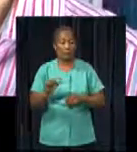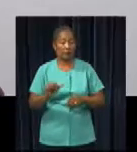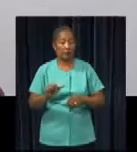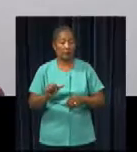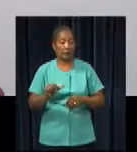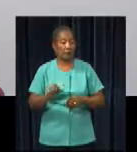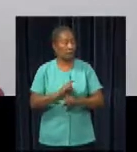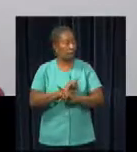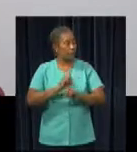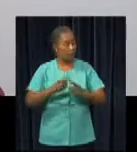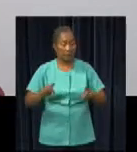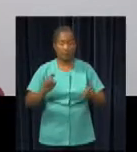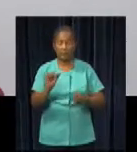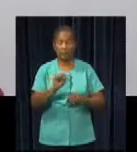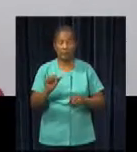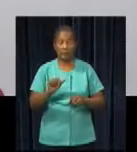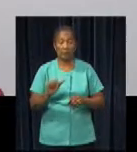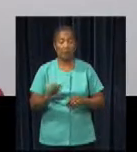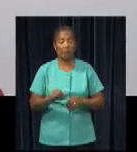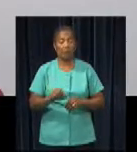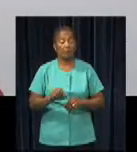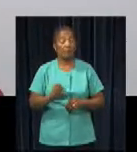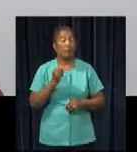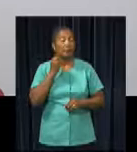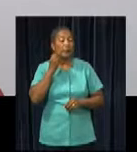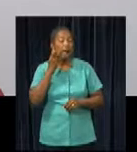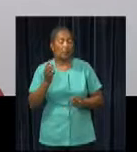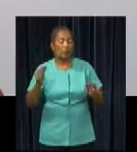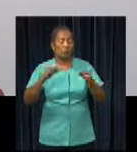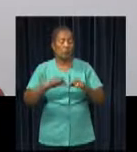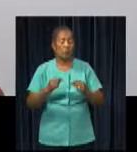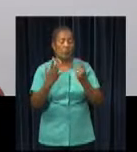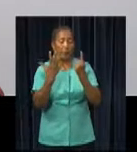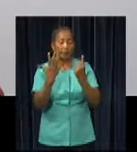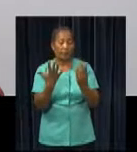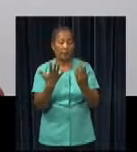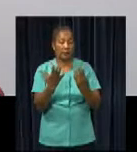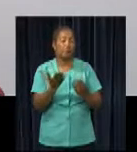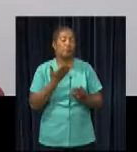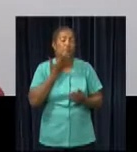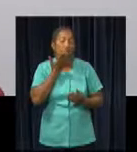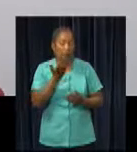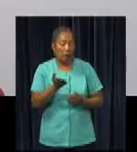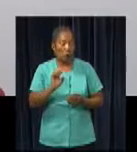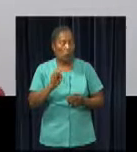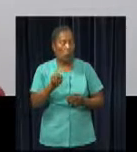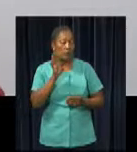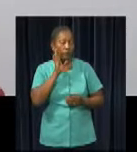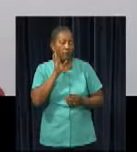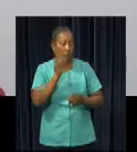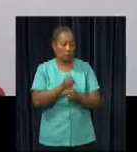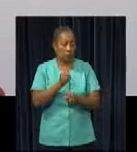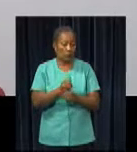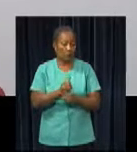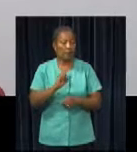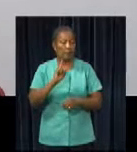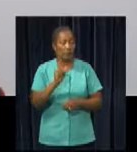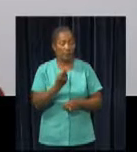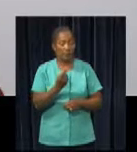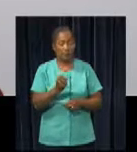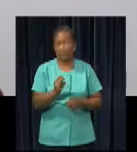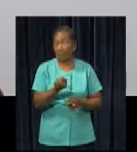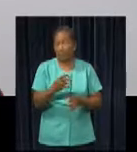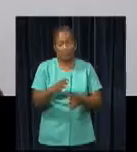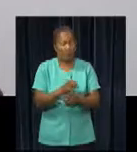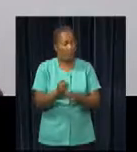it's no different. There, they get dozens of applicants for a vacation job daily. But unfortunately, they